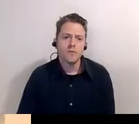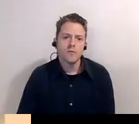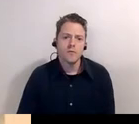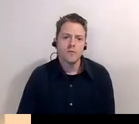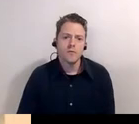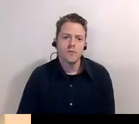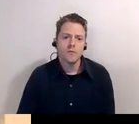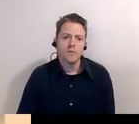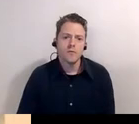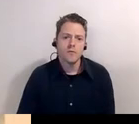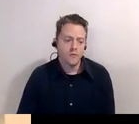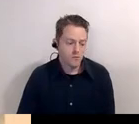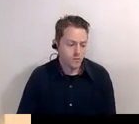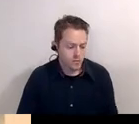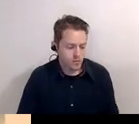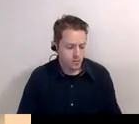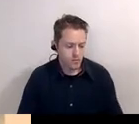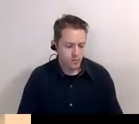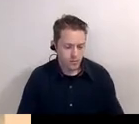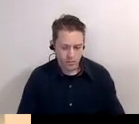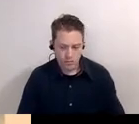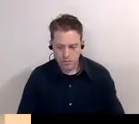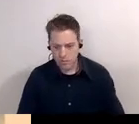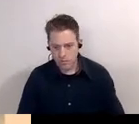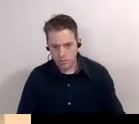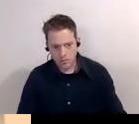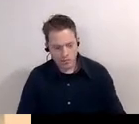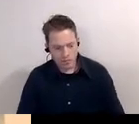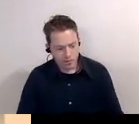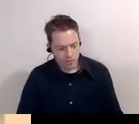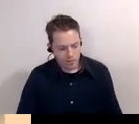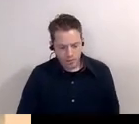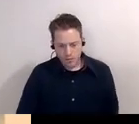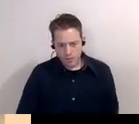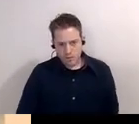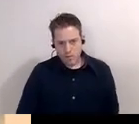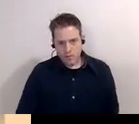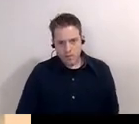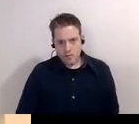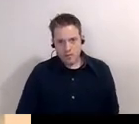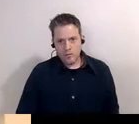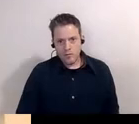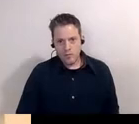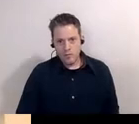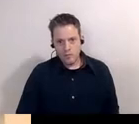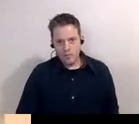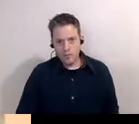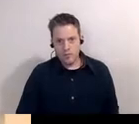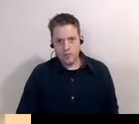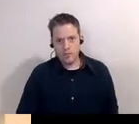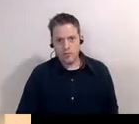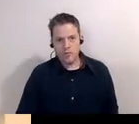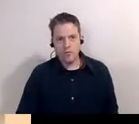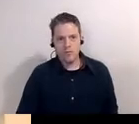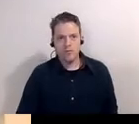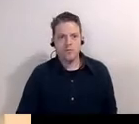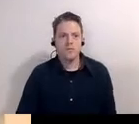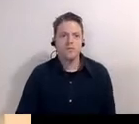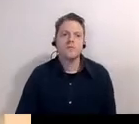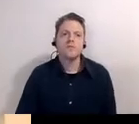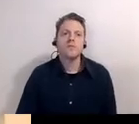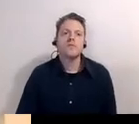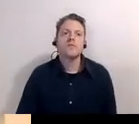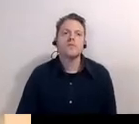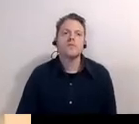most modern was also going to be the most you know the largest in the world if you walk so downtown it's to the